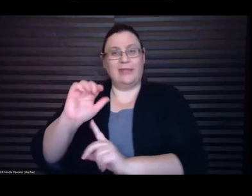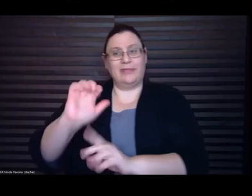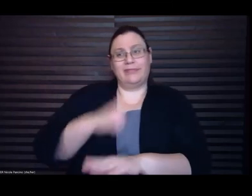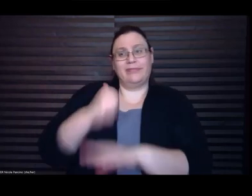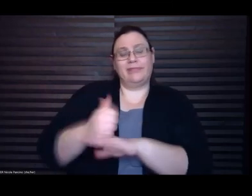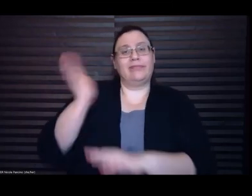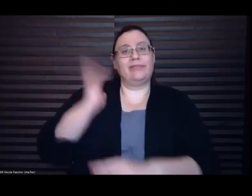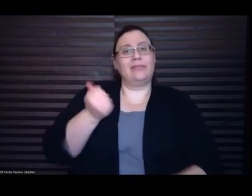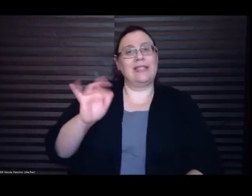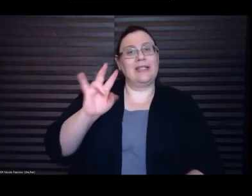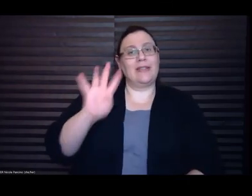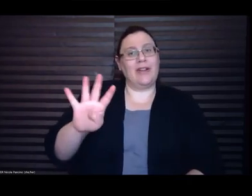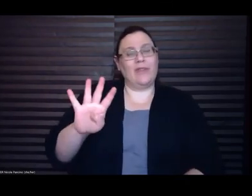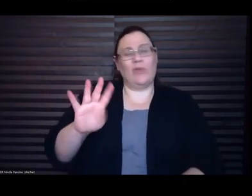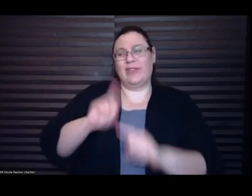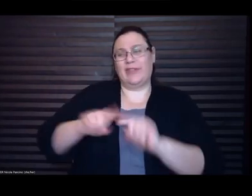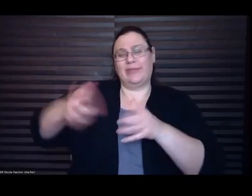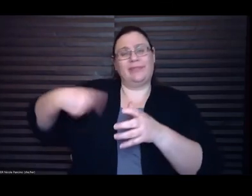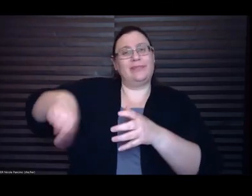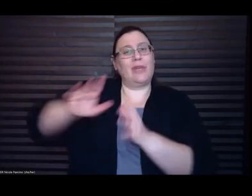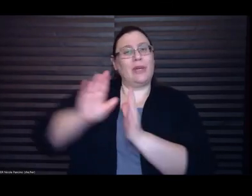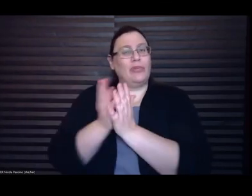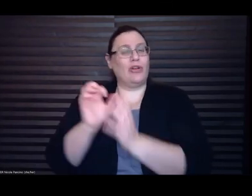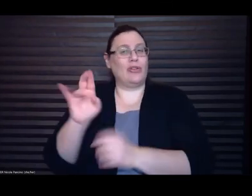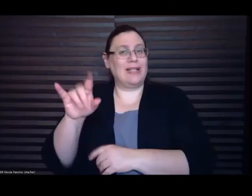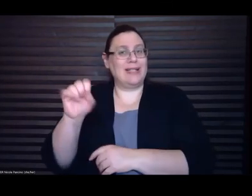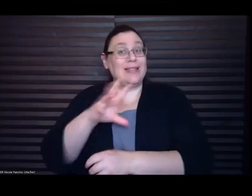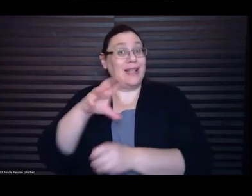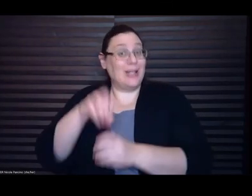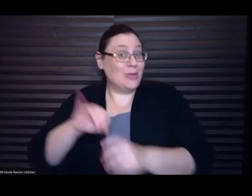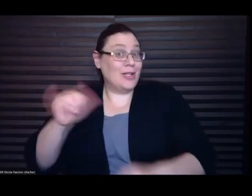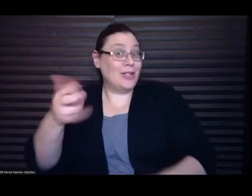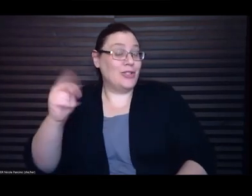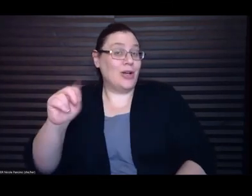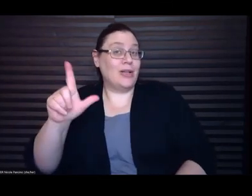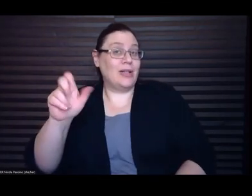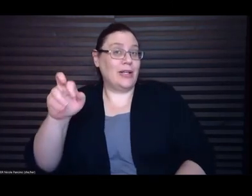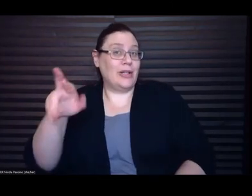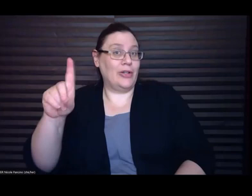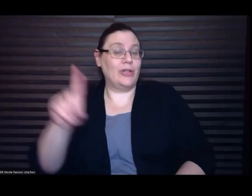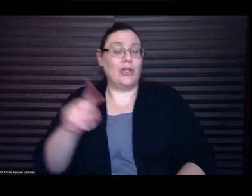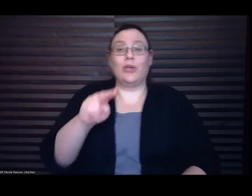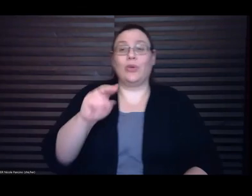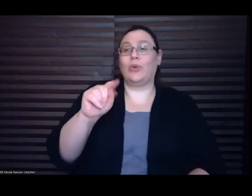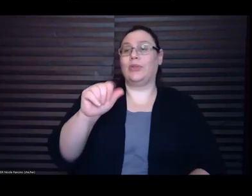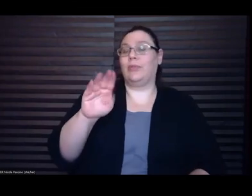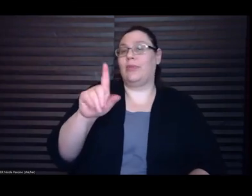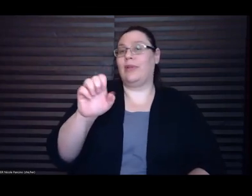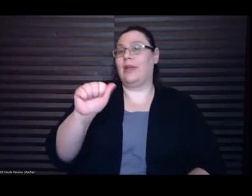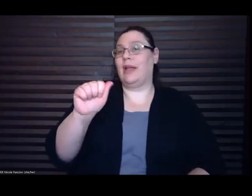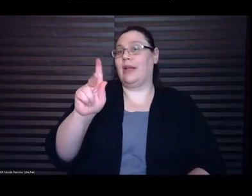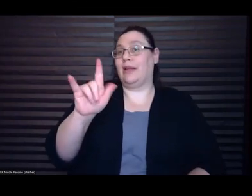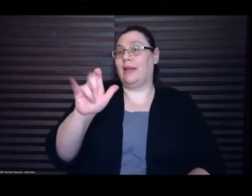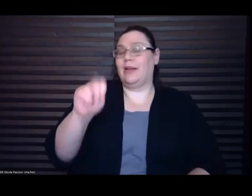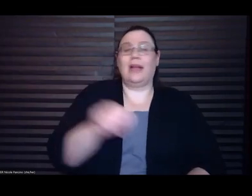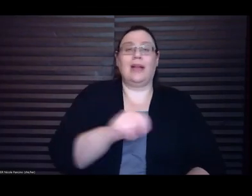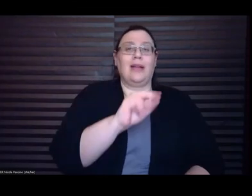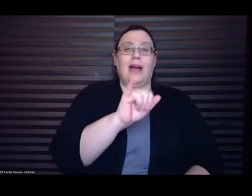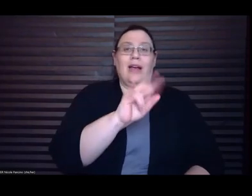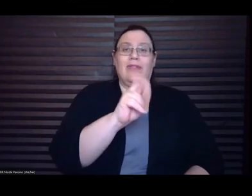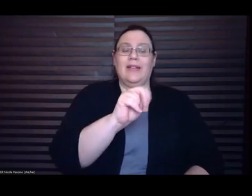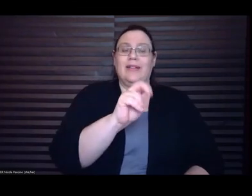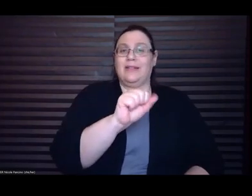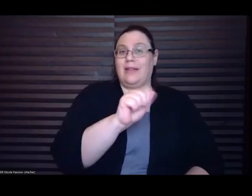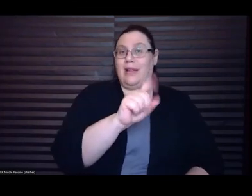Leonard, Nona Balakian, and Ivan Sandroff. In 2013, the NBCC gave its inaugural John Leonard Award